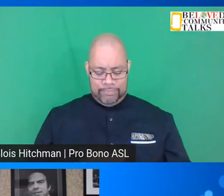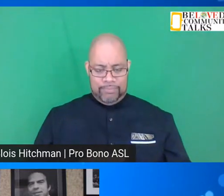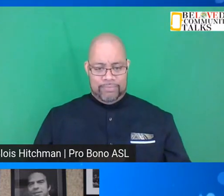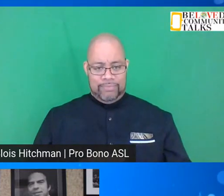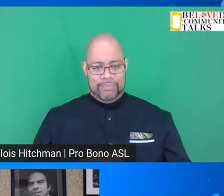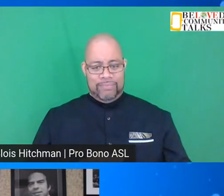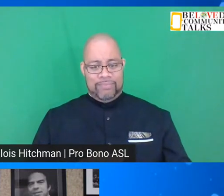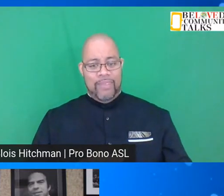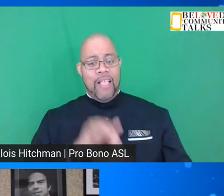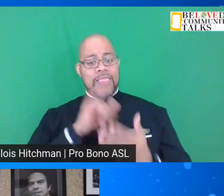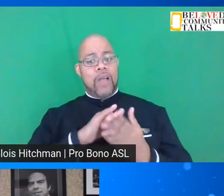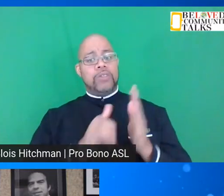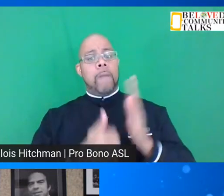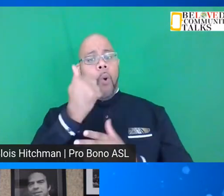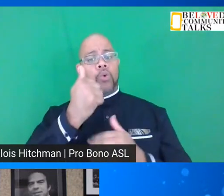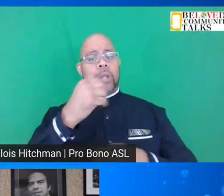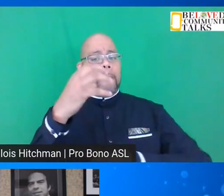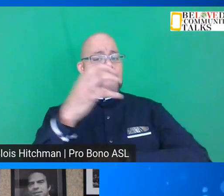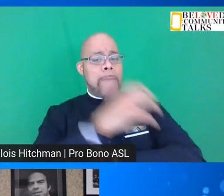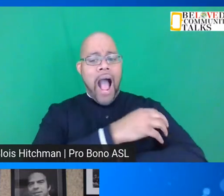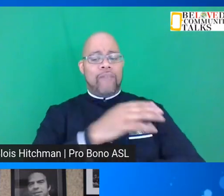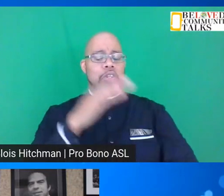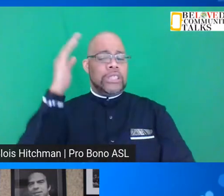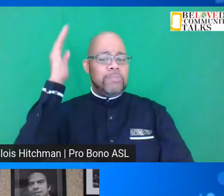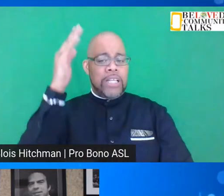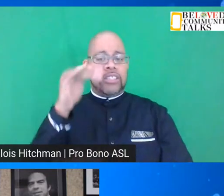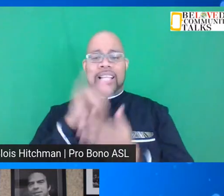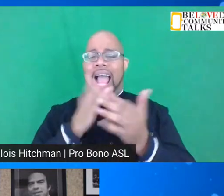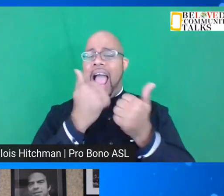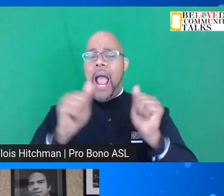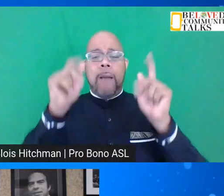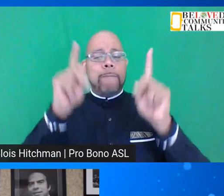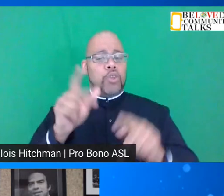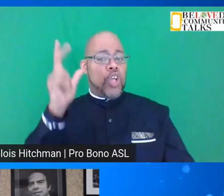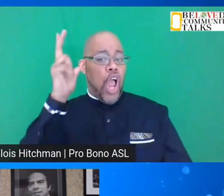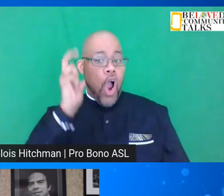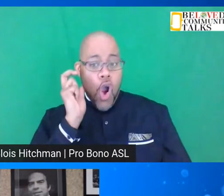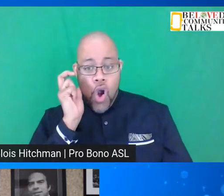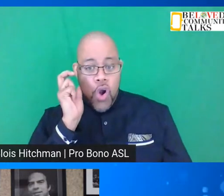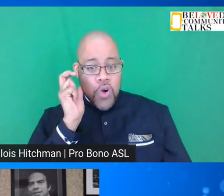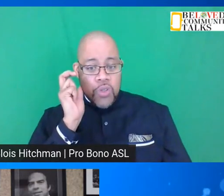That was the most powerful speech that anybody had heard